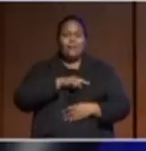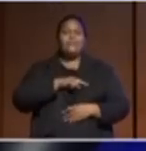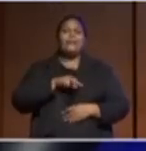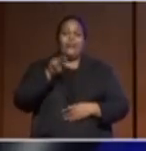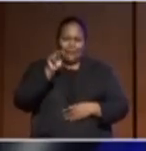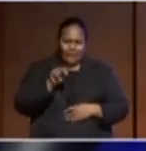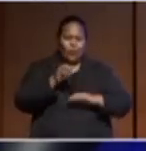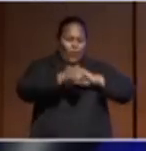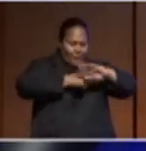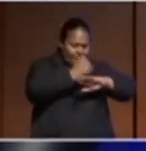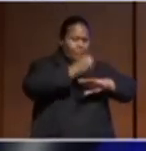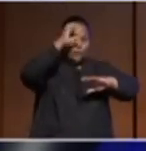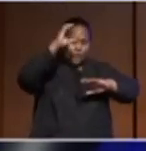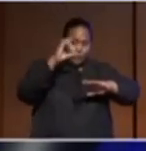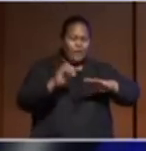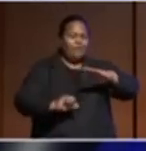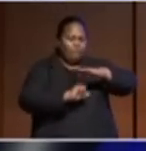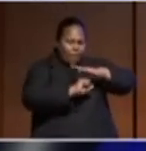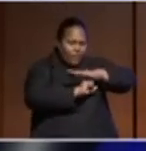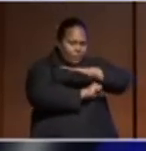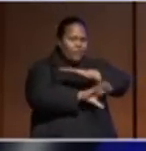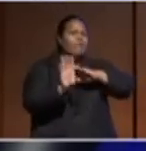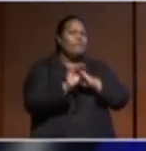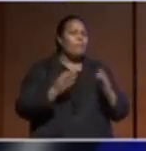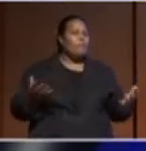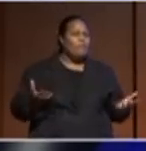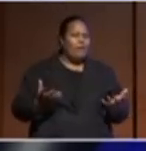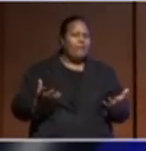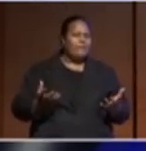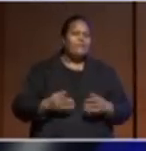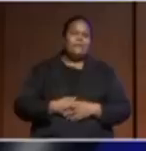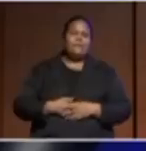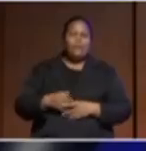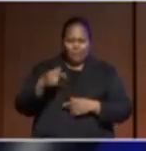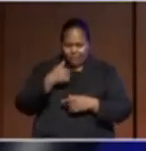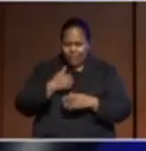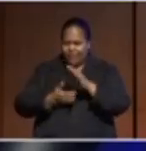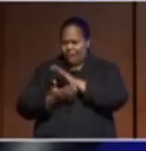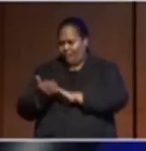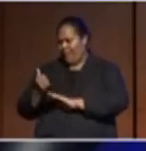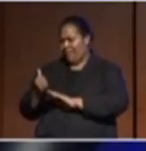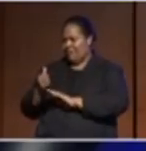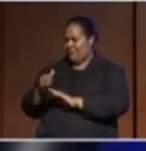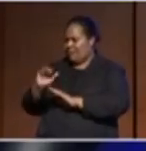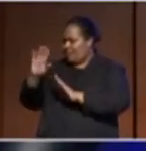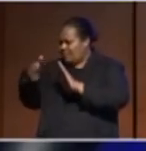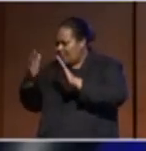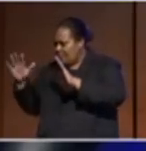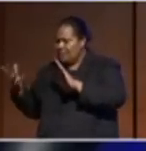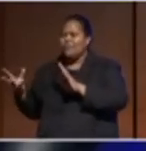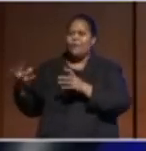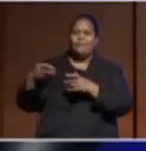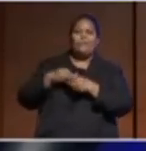and the basis that it was premised on. The rule of law, the upholding of